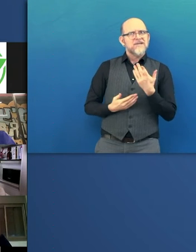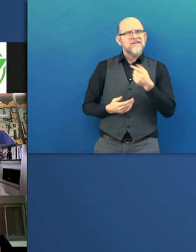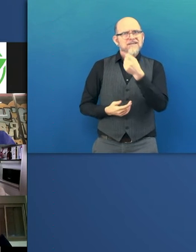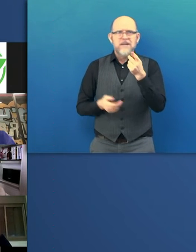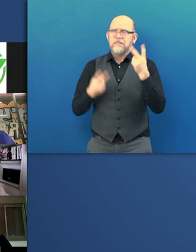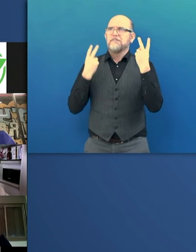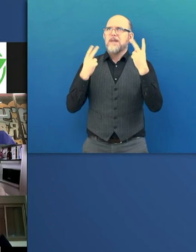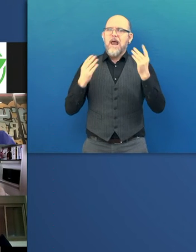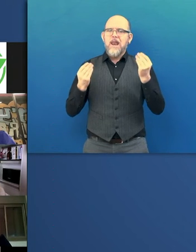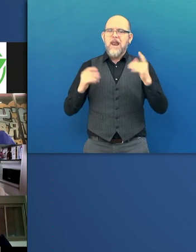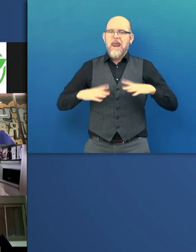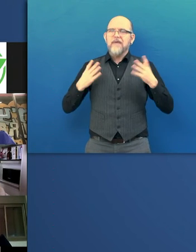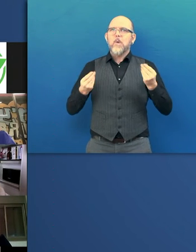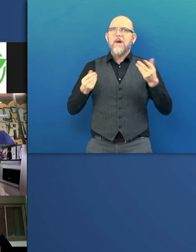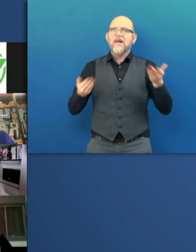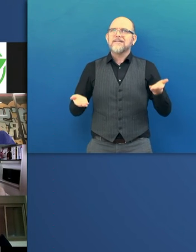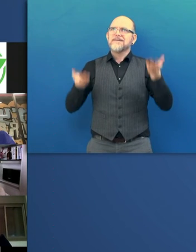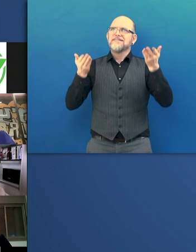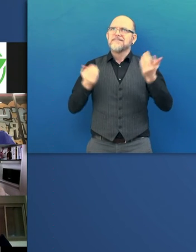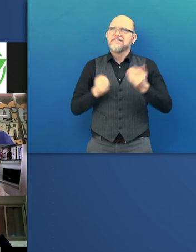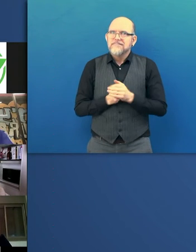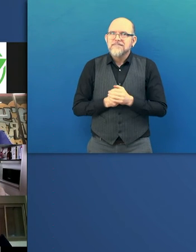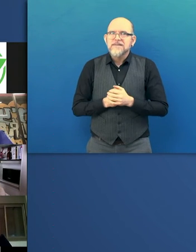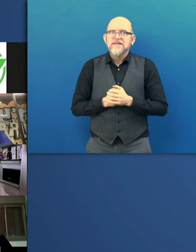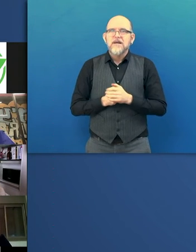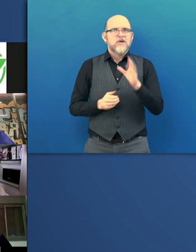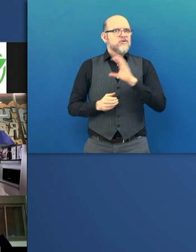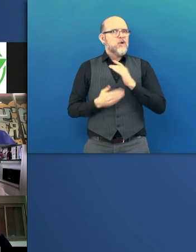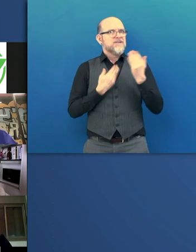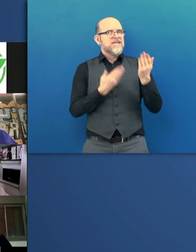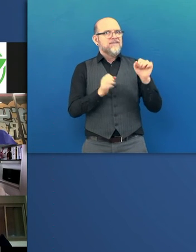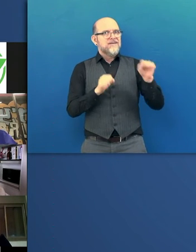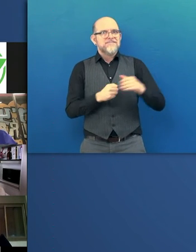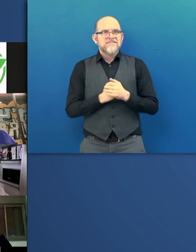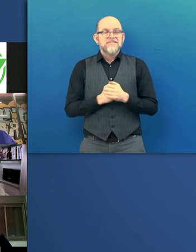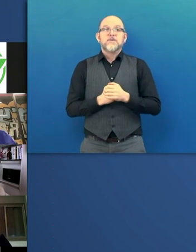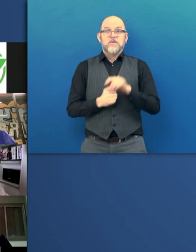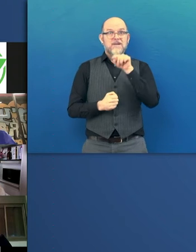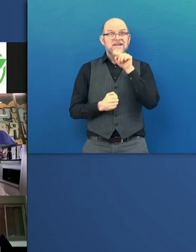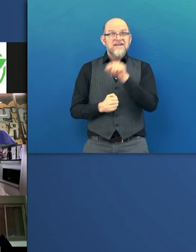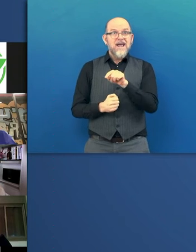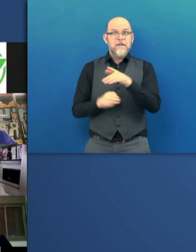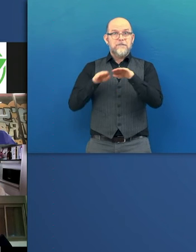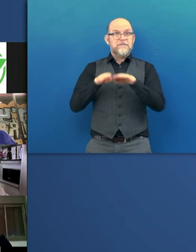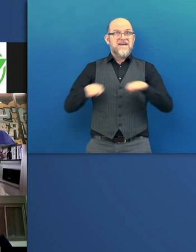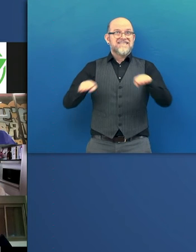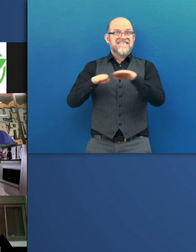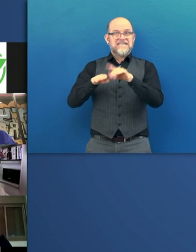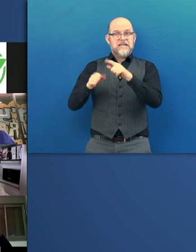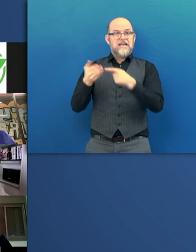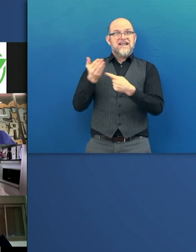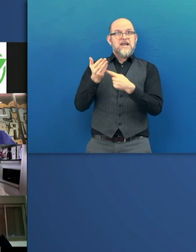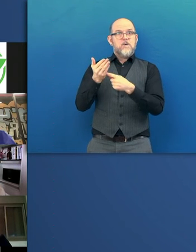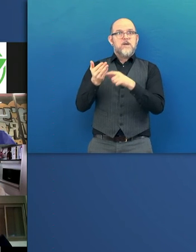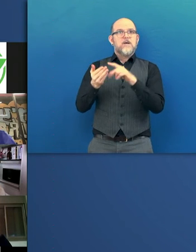we're not neglecting that. So our unfair advantage is based on the technology, the fact that we have two